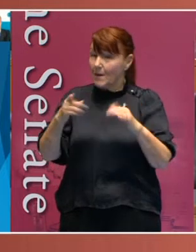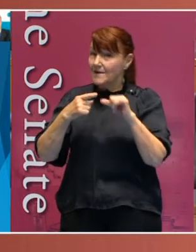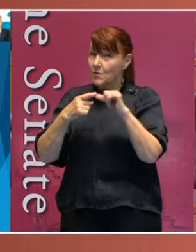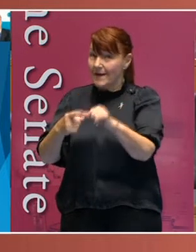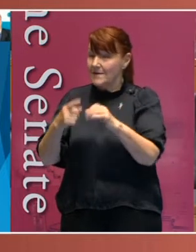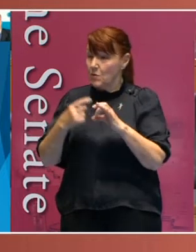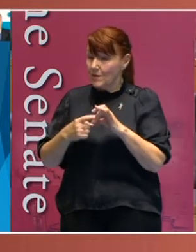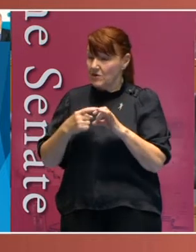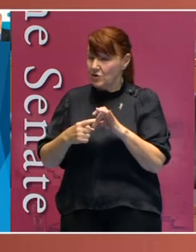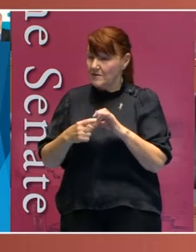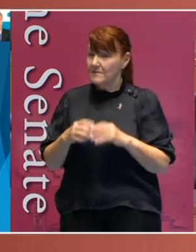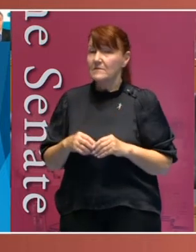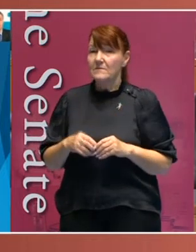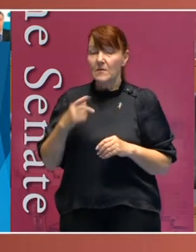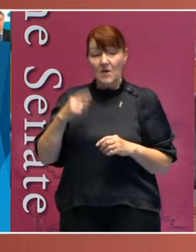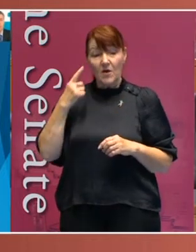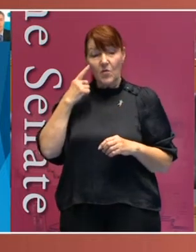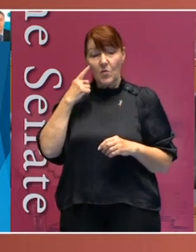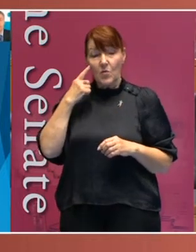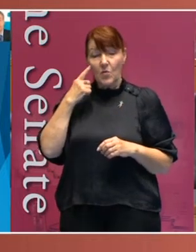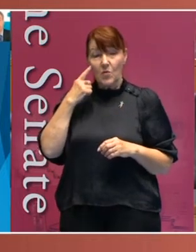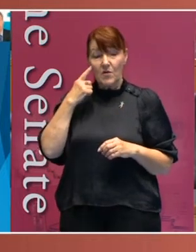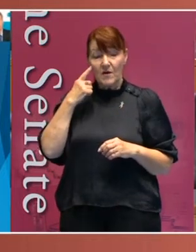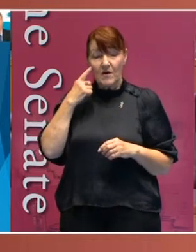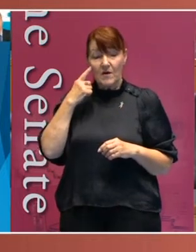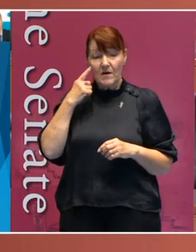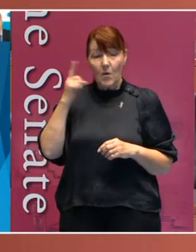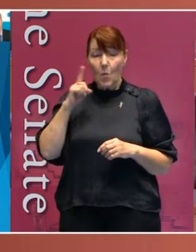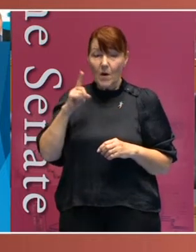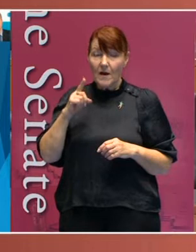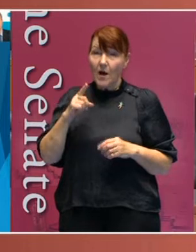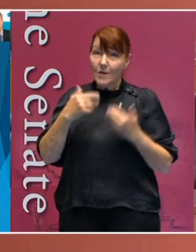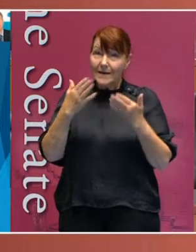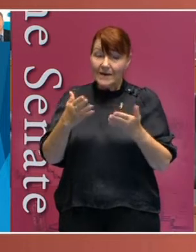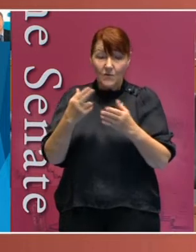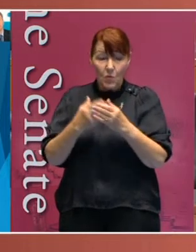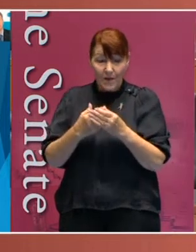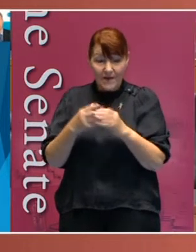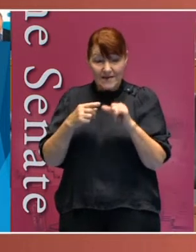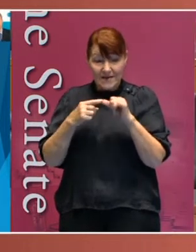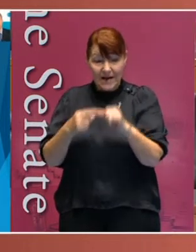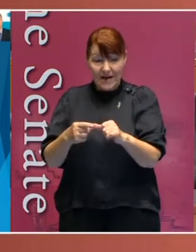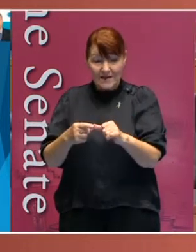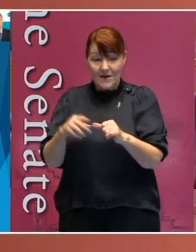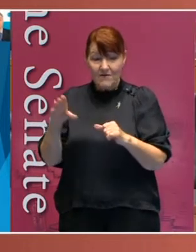but I thought what I would leave you with is an answer from